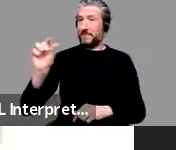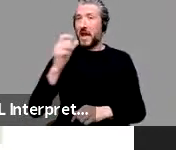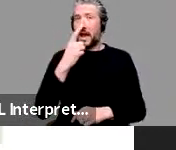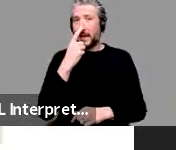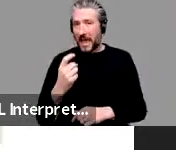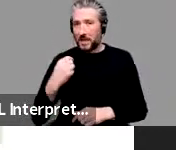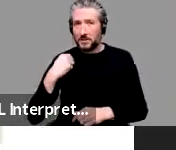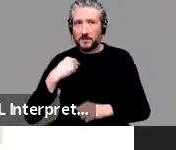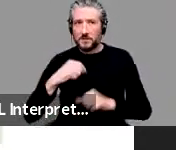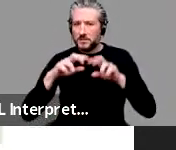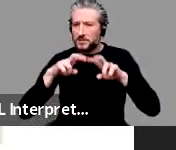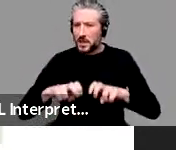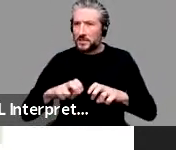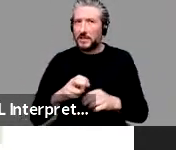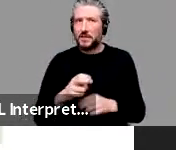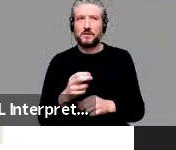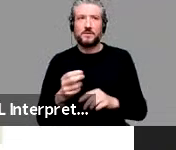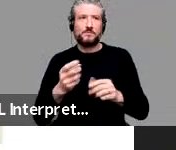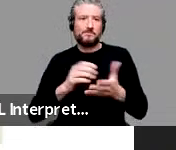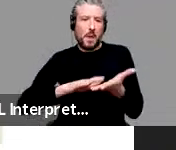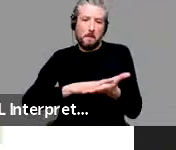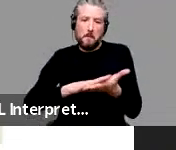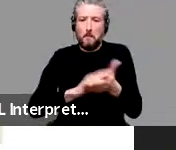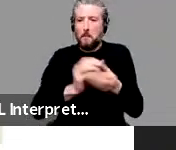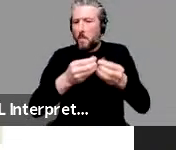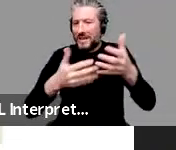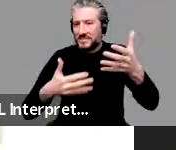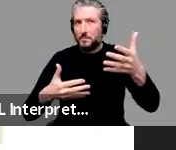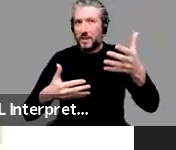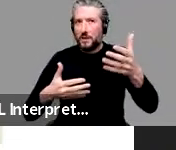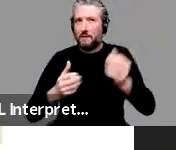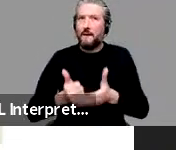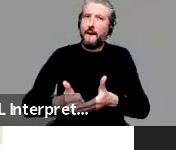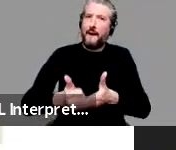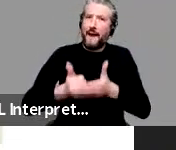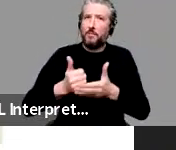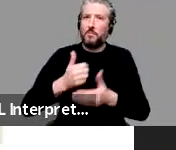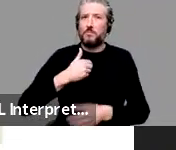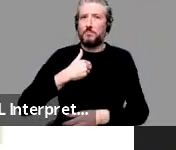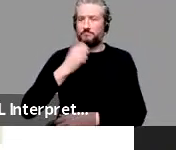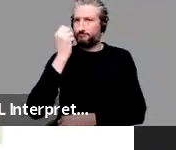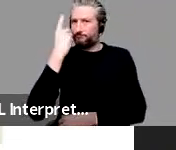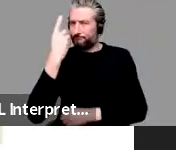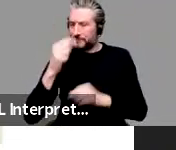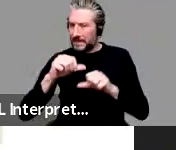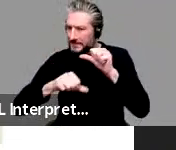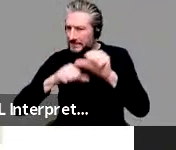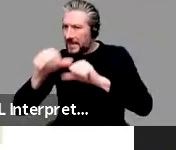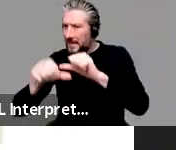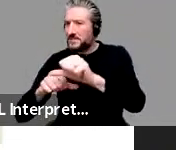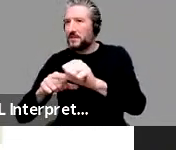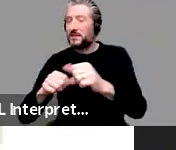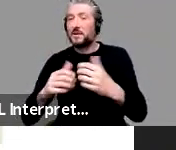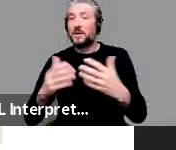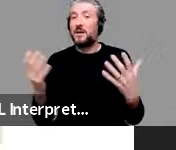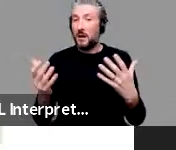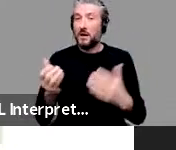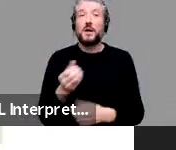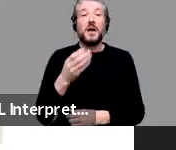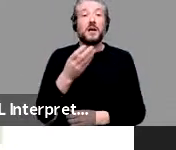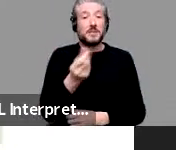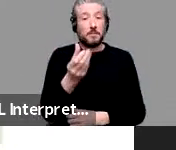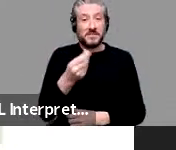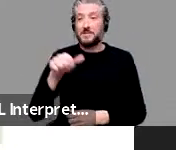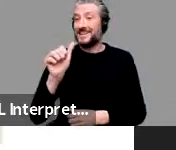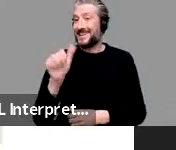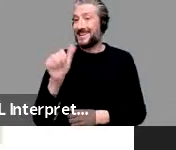shed light on traditional questions assumed to be syntactic? Well, I think we can sometimes. So the example of one